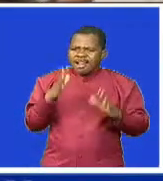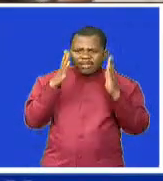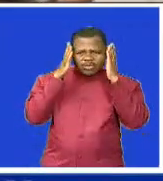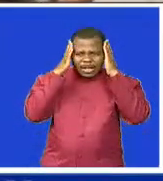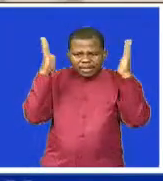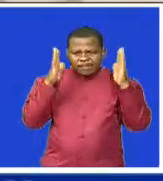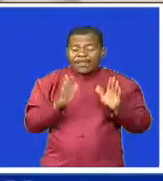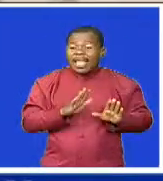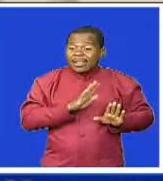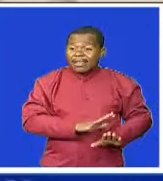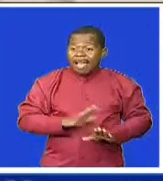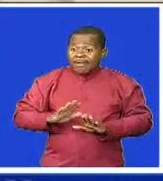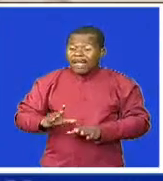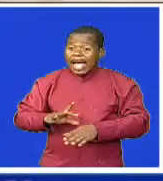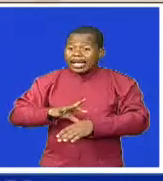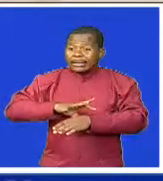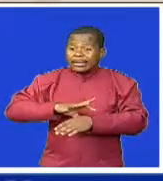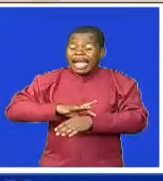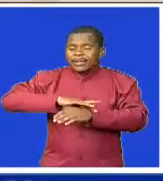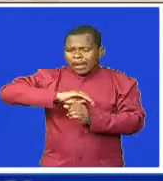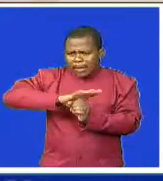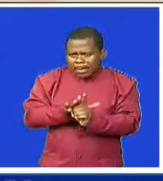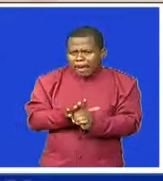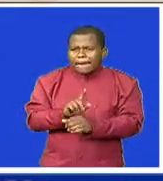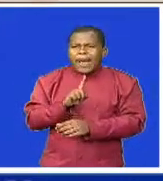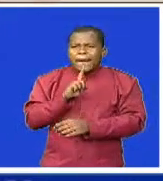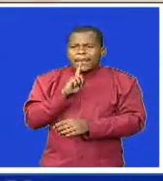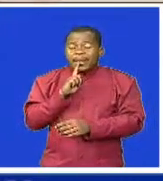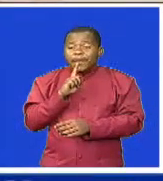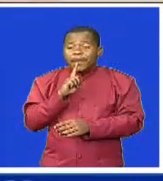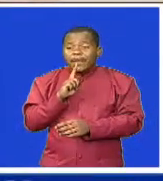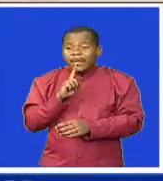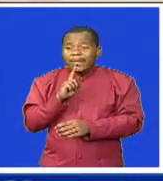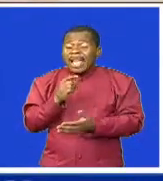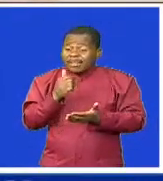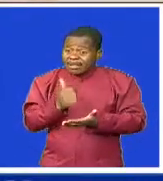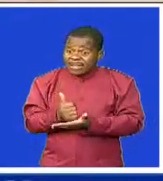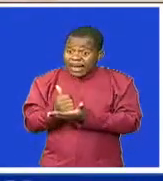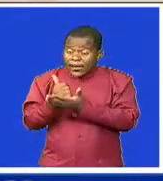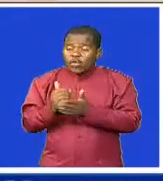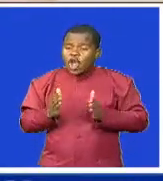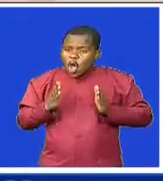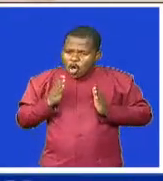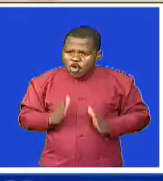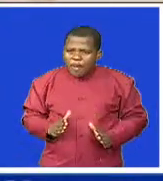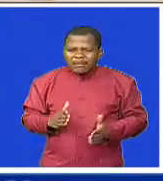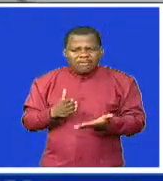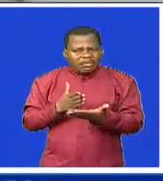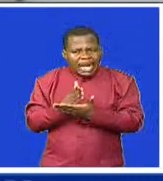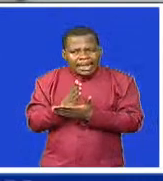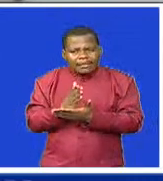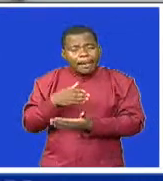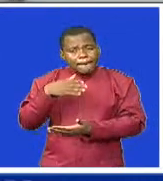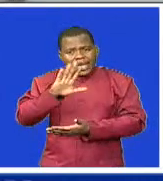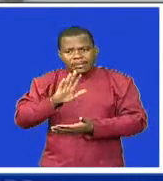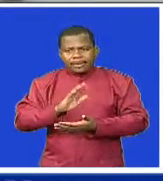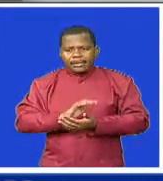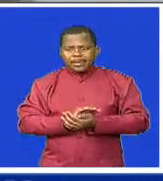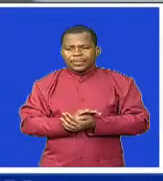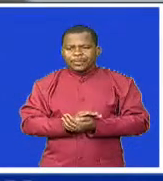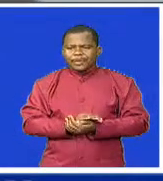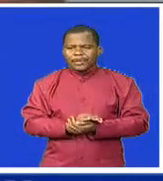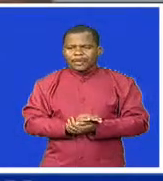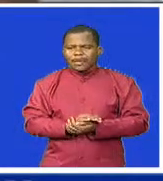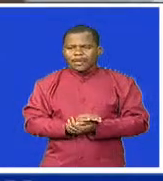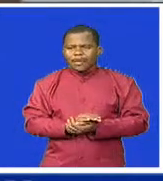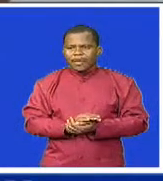the country continues to protect and promote fundamental human rights and freedoms of all within the territory of the kingdom. The